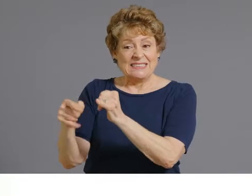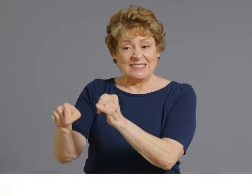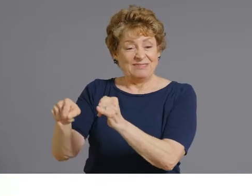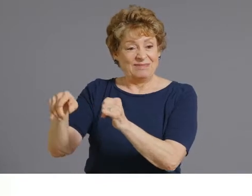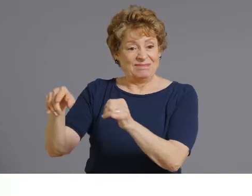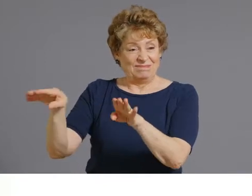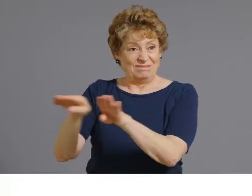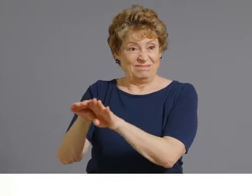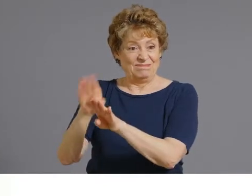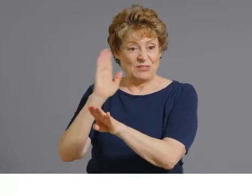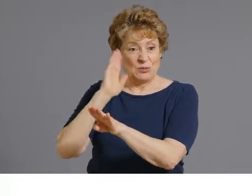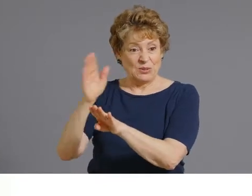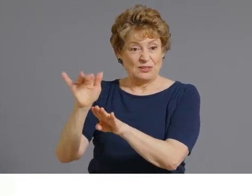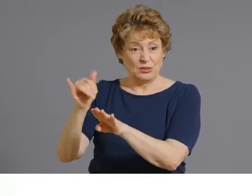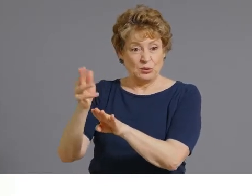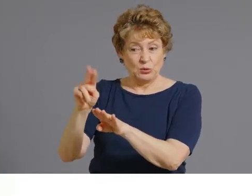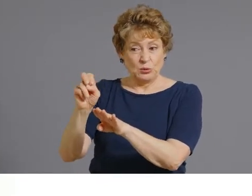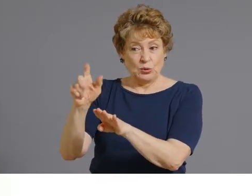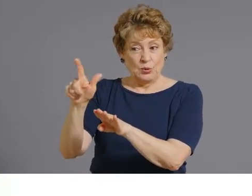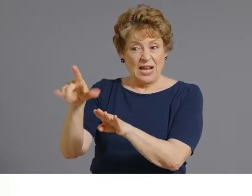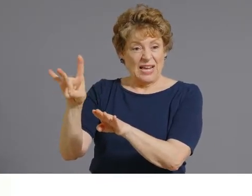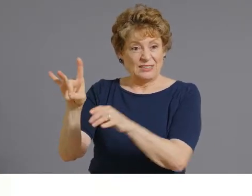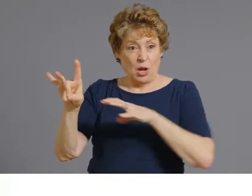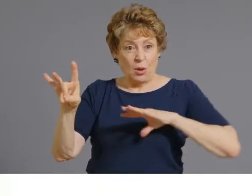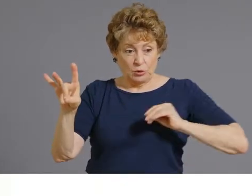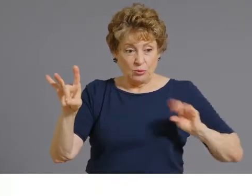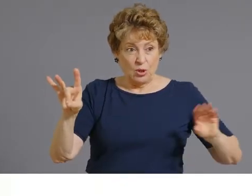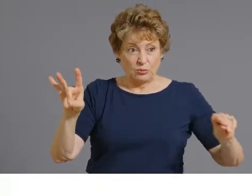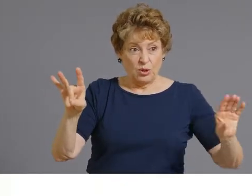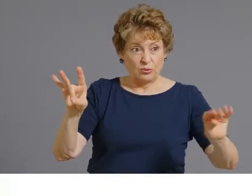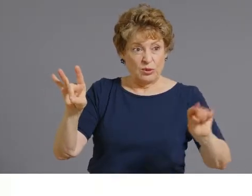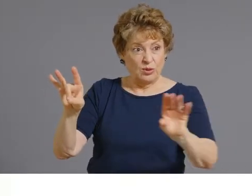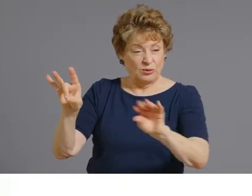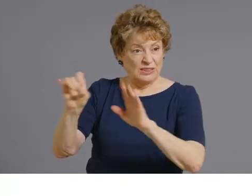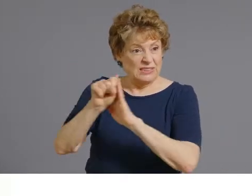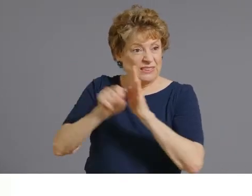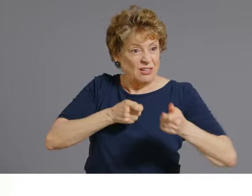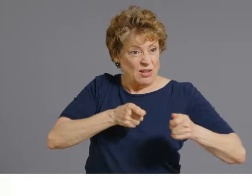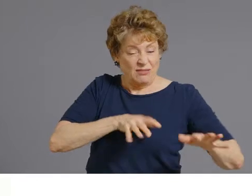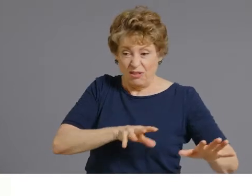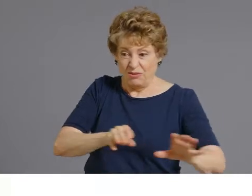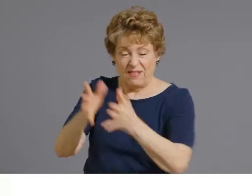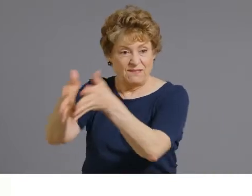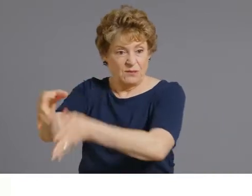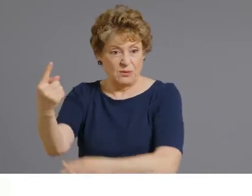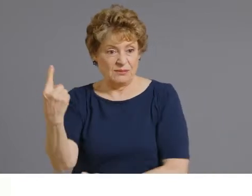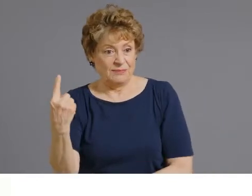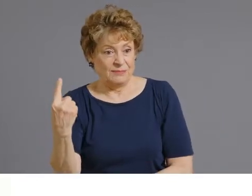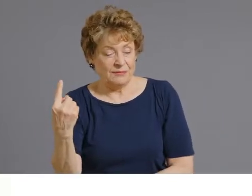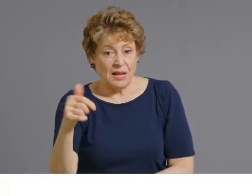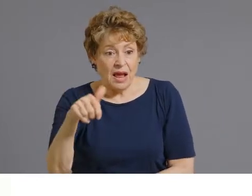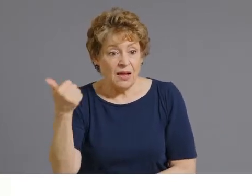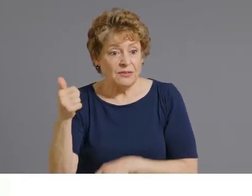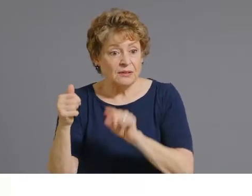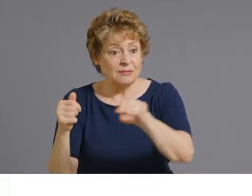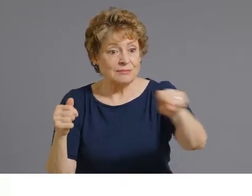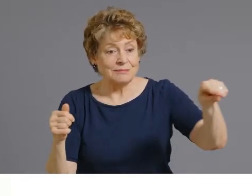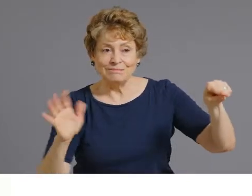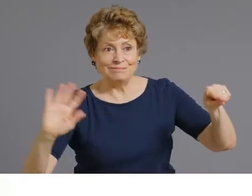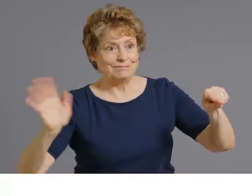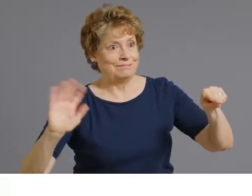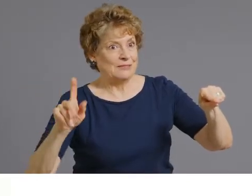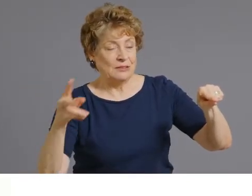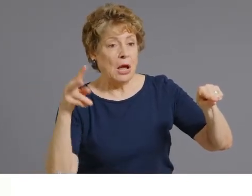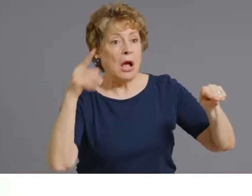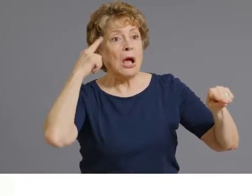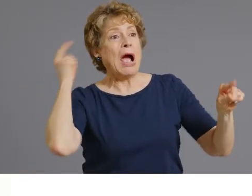on June 28th. And so if there are other sites that you're interested in looking at, please make sure that you check their last day